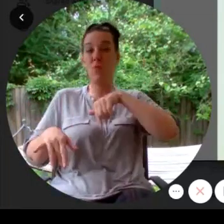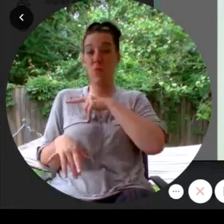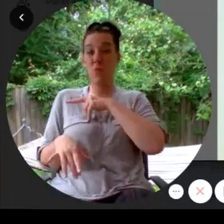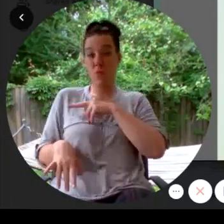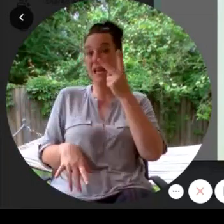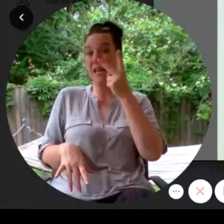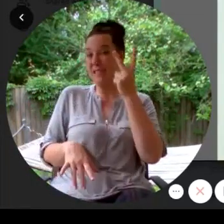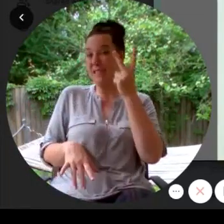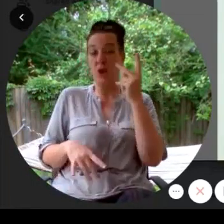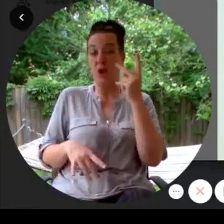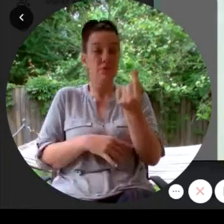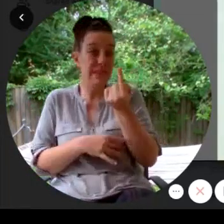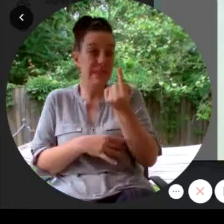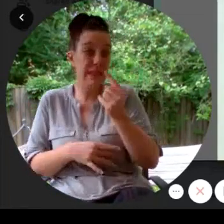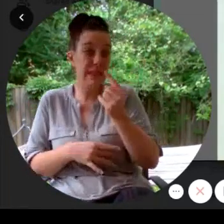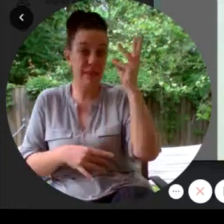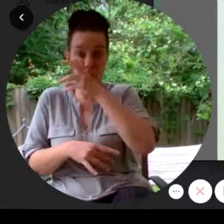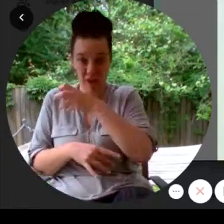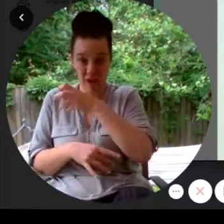in there today